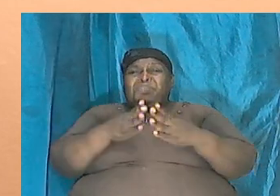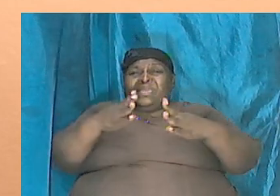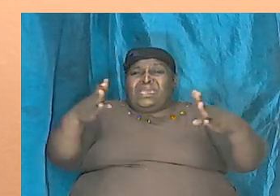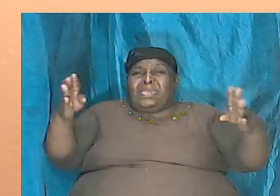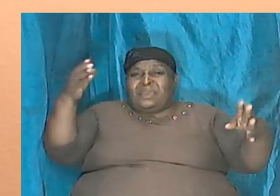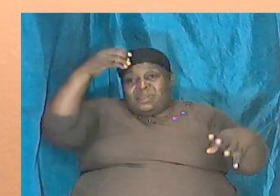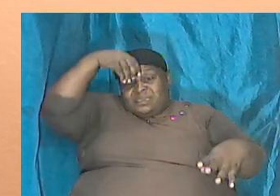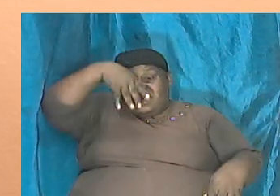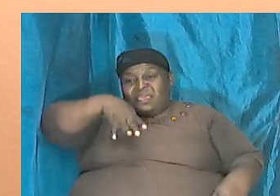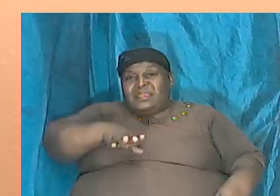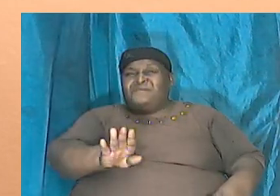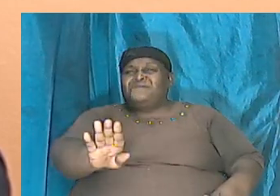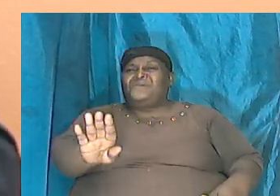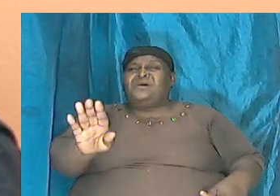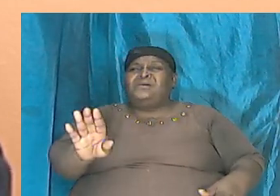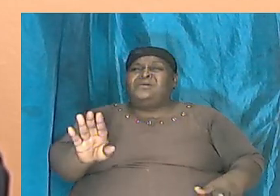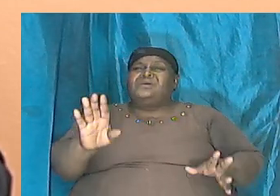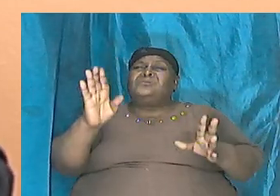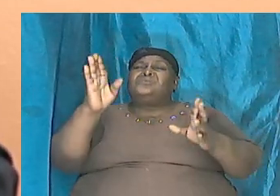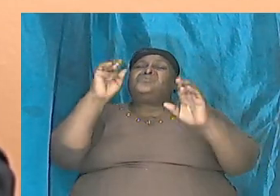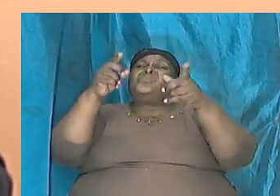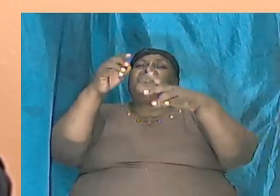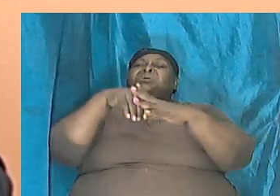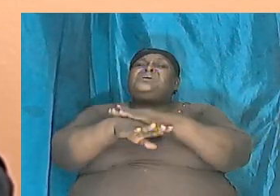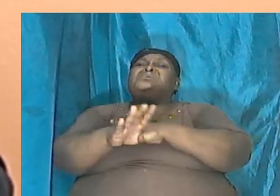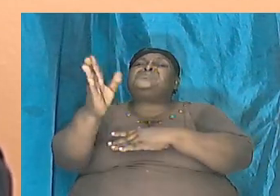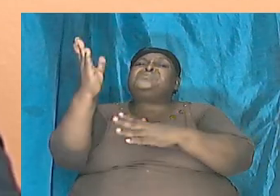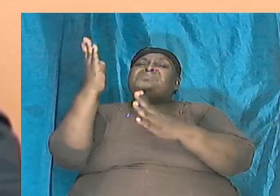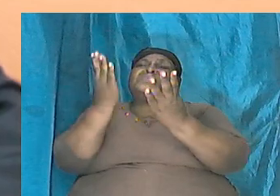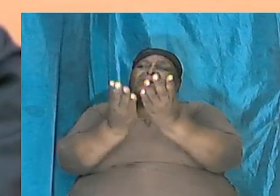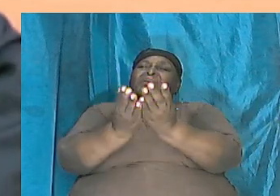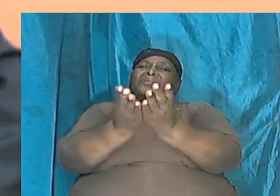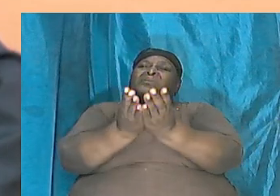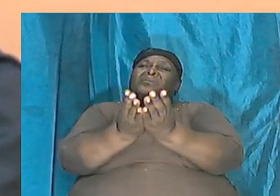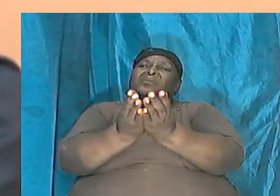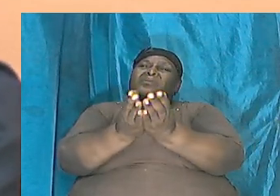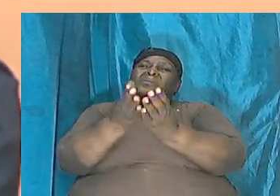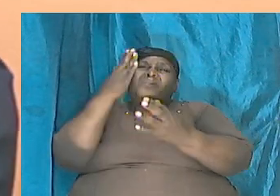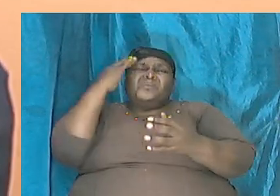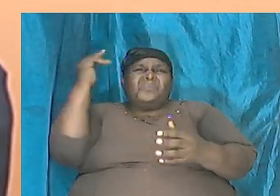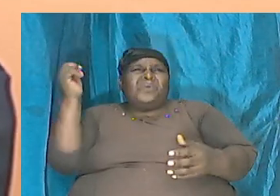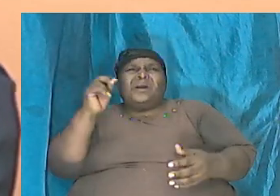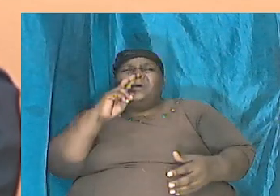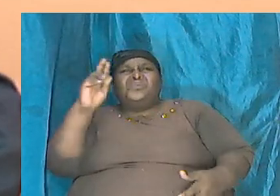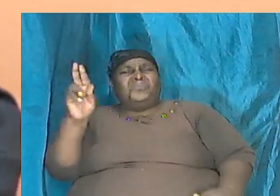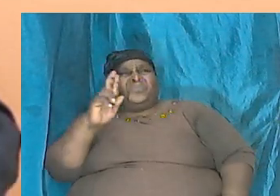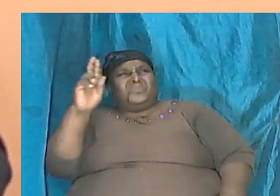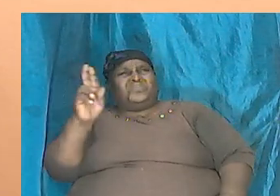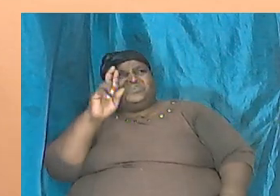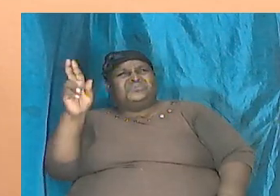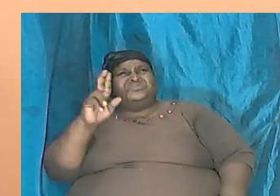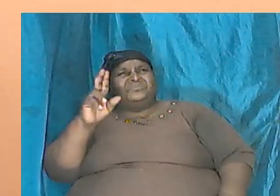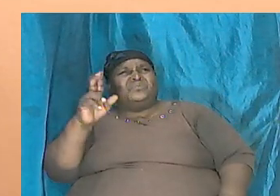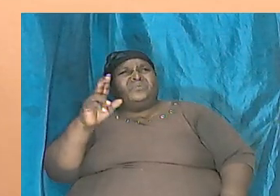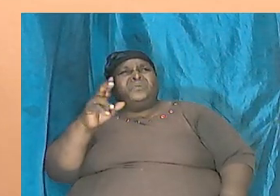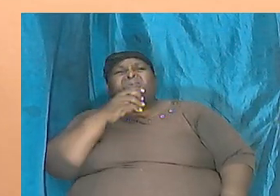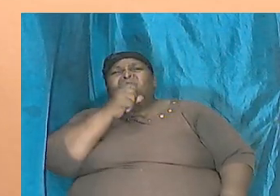use those to repopulate the earth anyway why would he use some old people